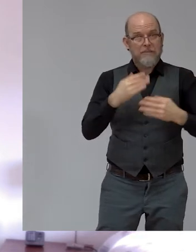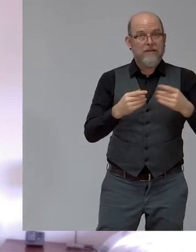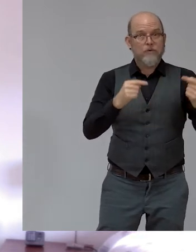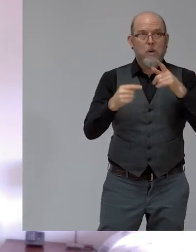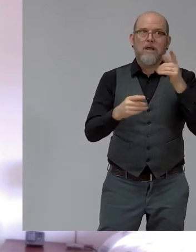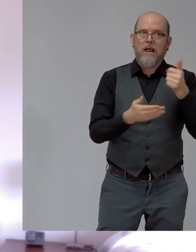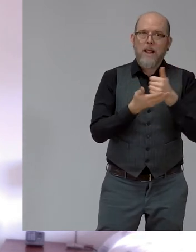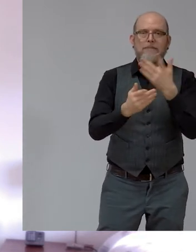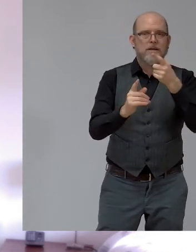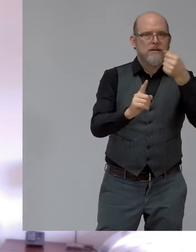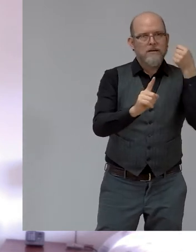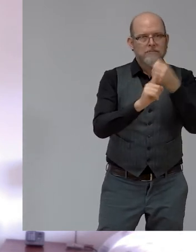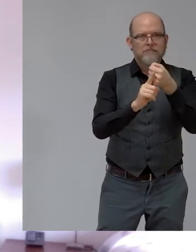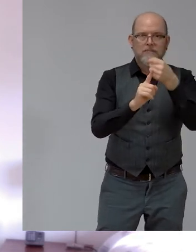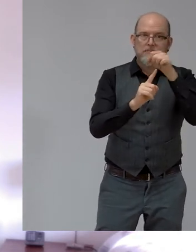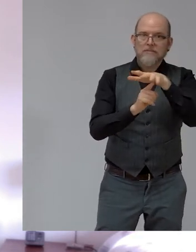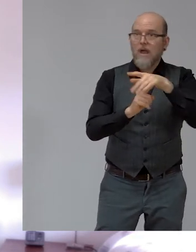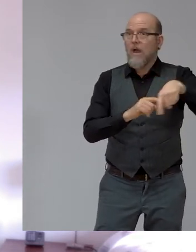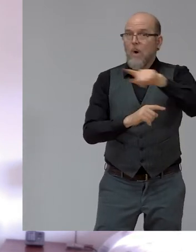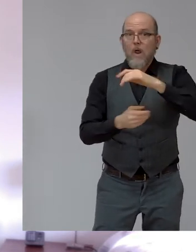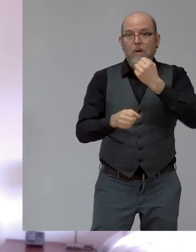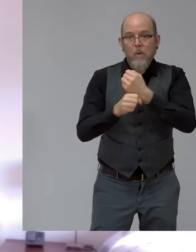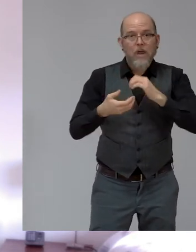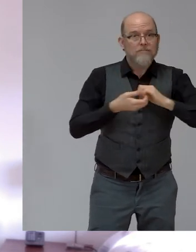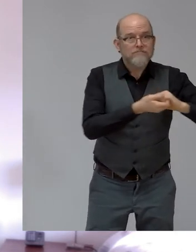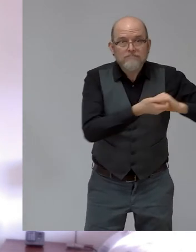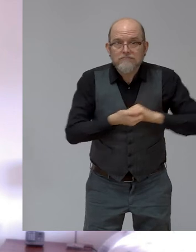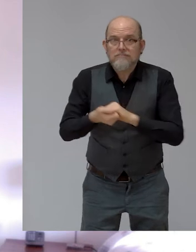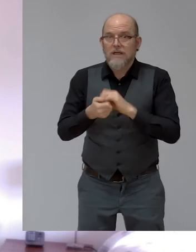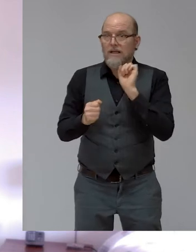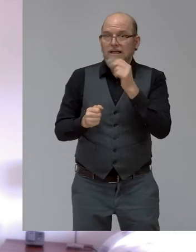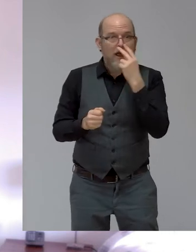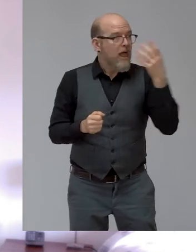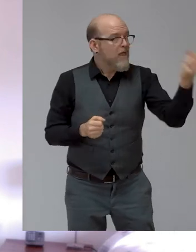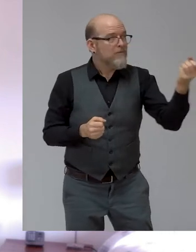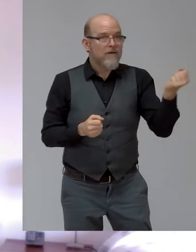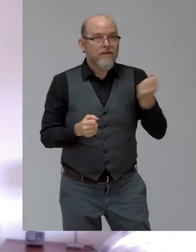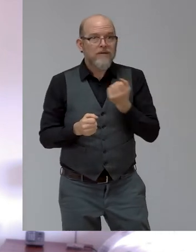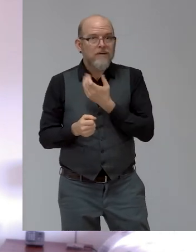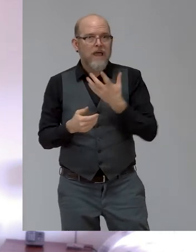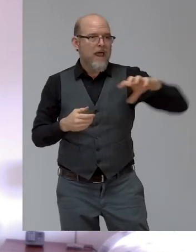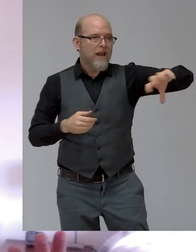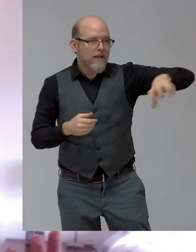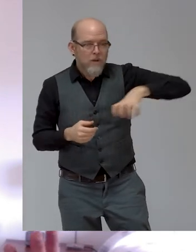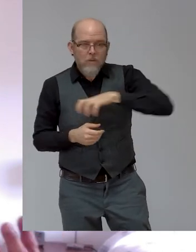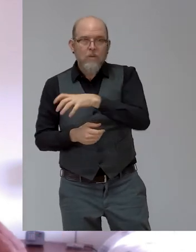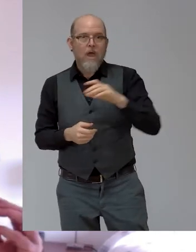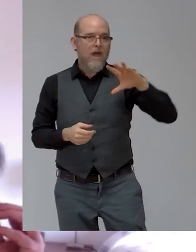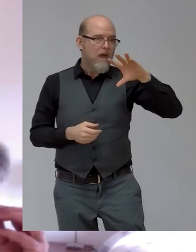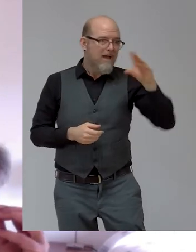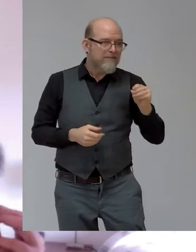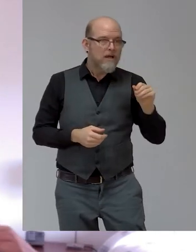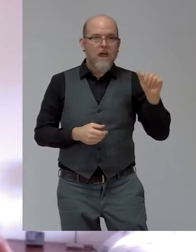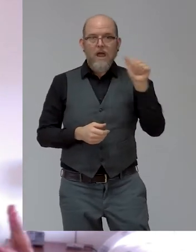thing, you know, in different regions, in Africa, in Asia, the United